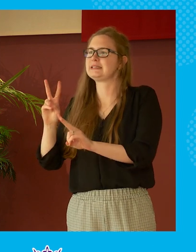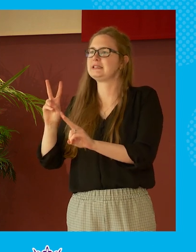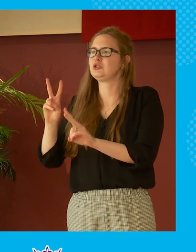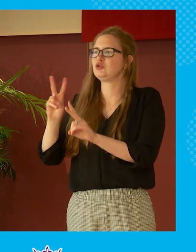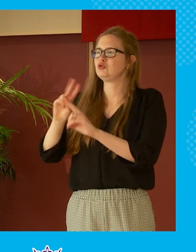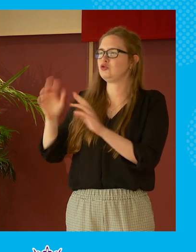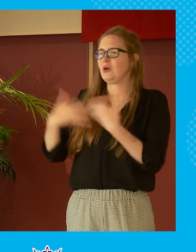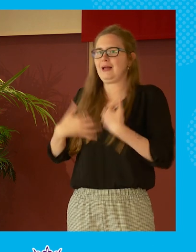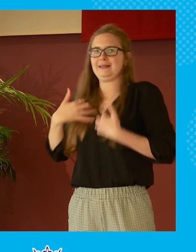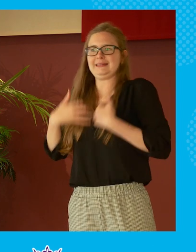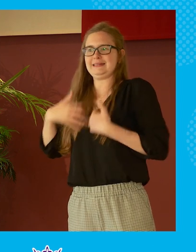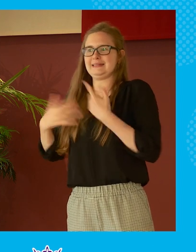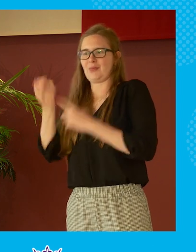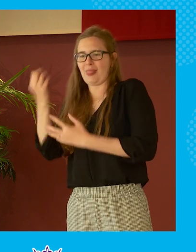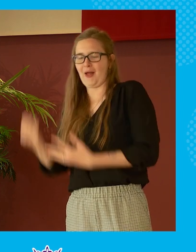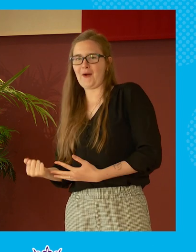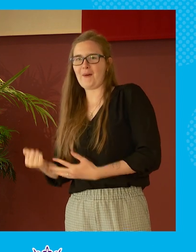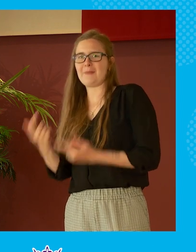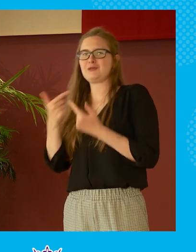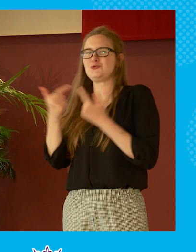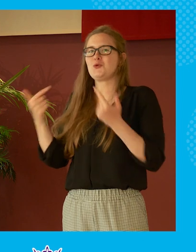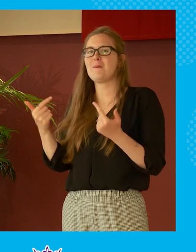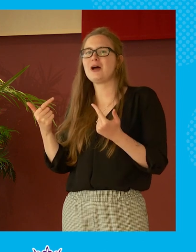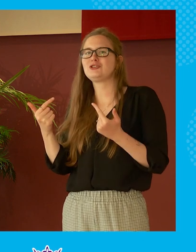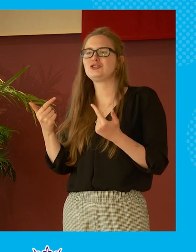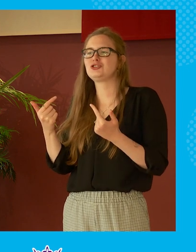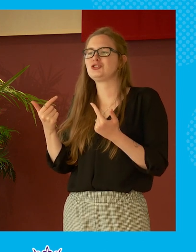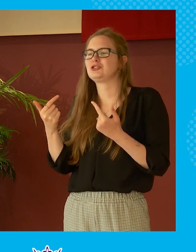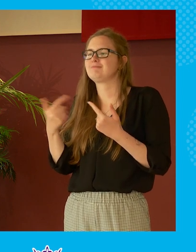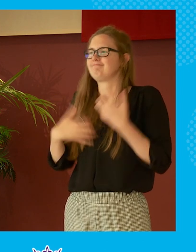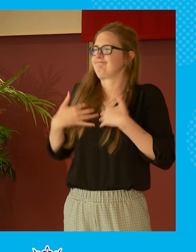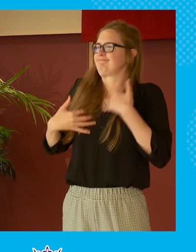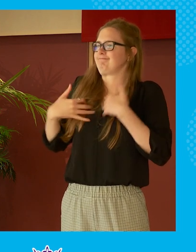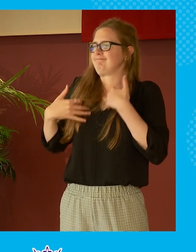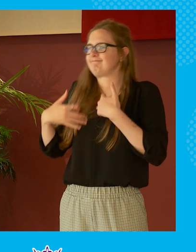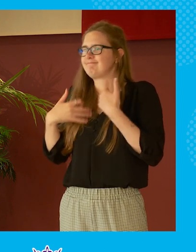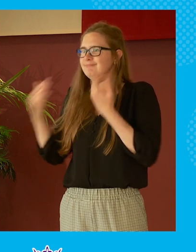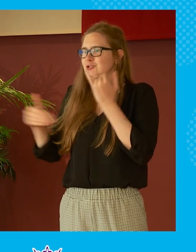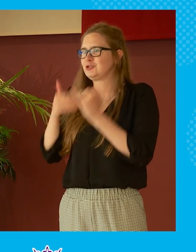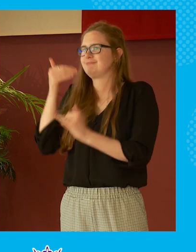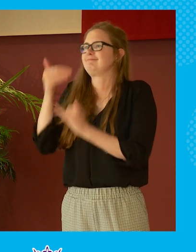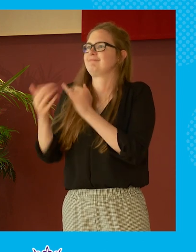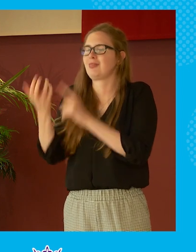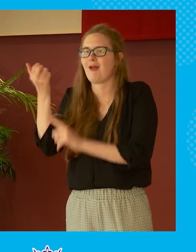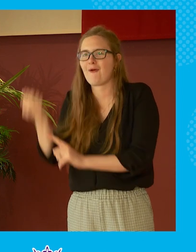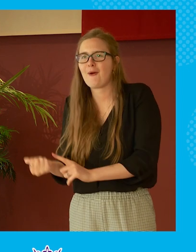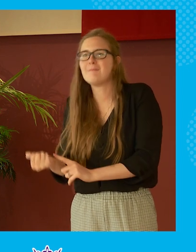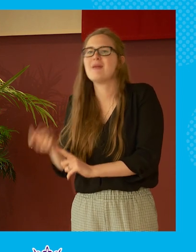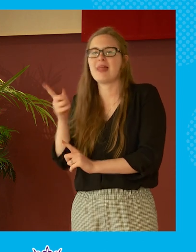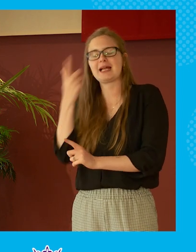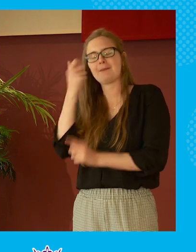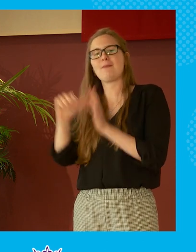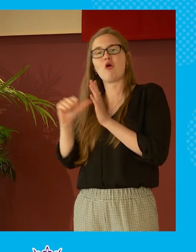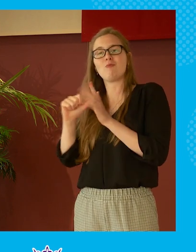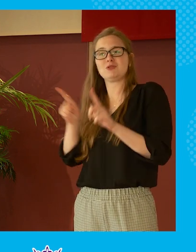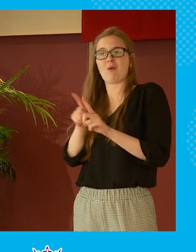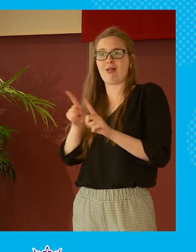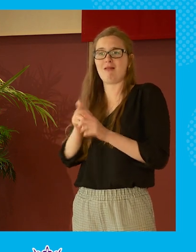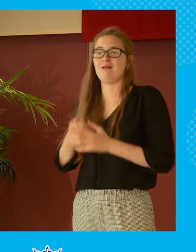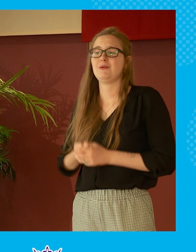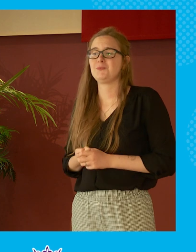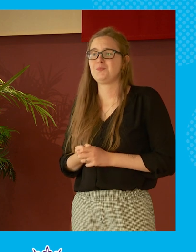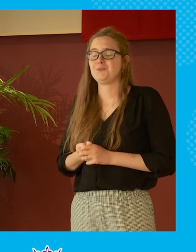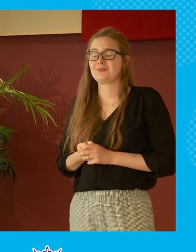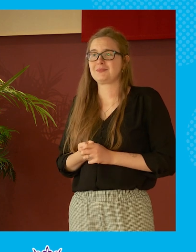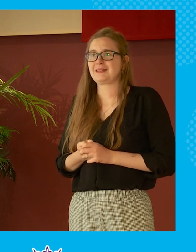elated with the outcome so having too much bus fare and to get them to get them home was almost a problem as well i mean that